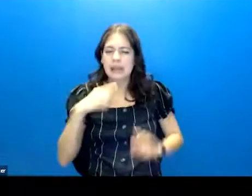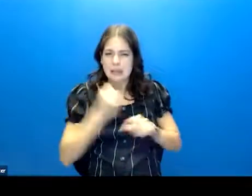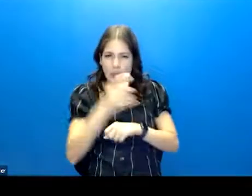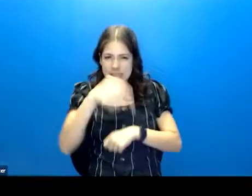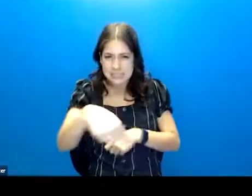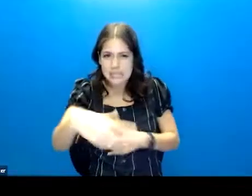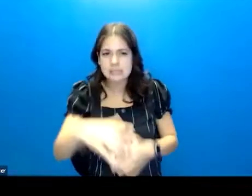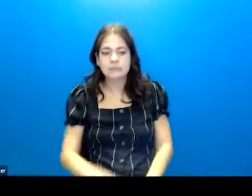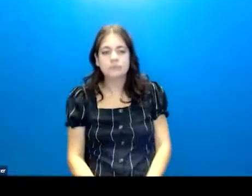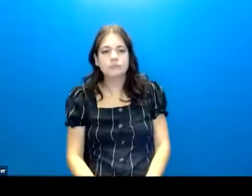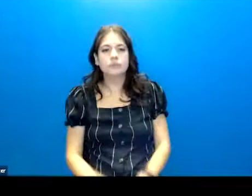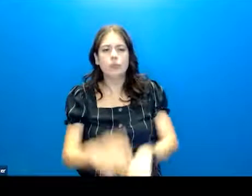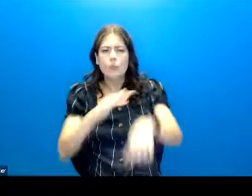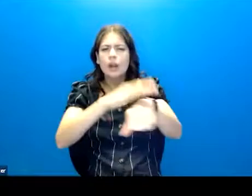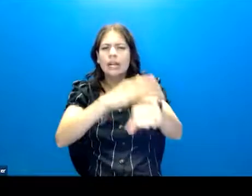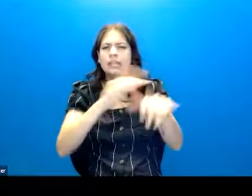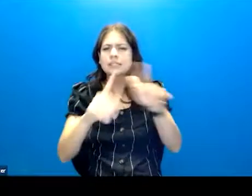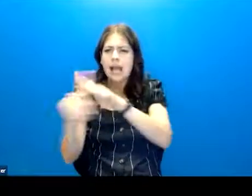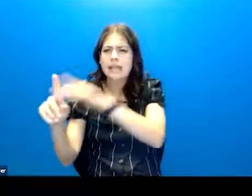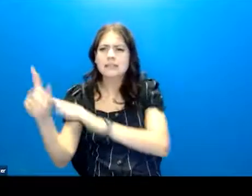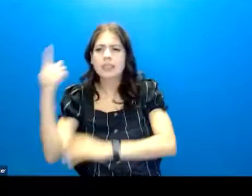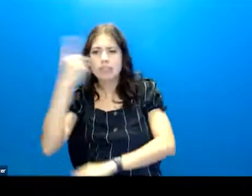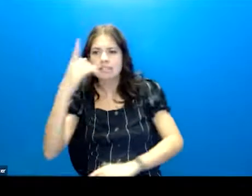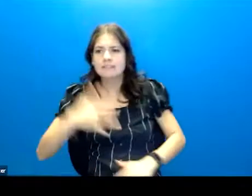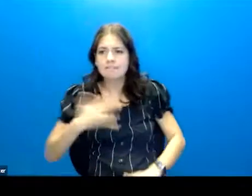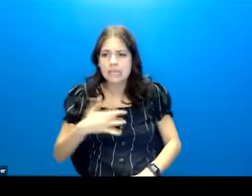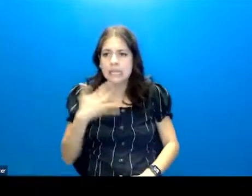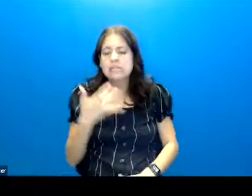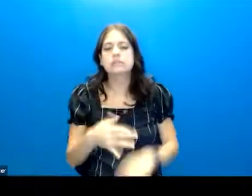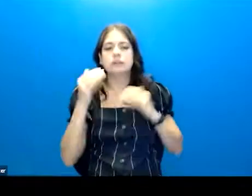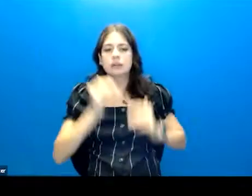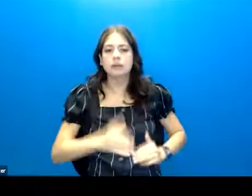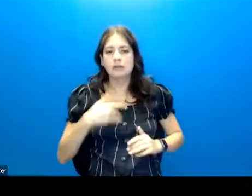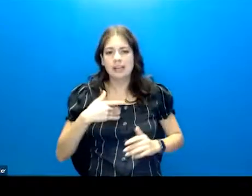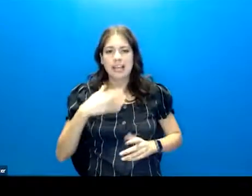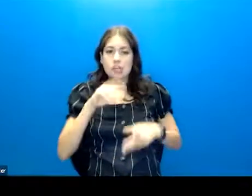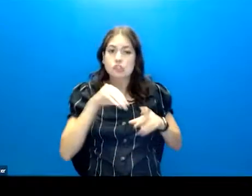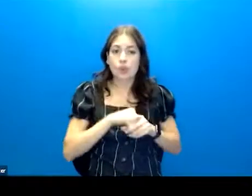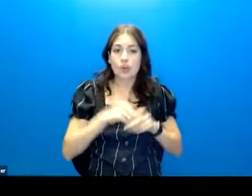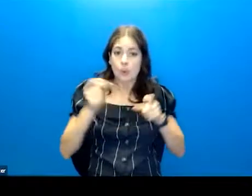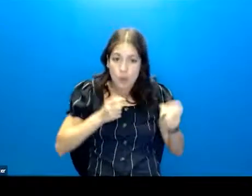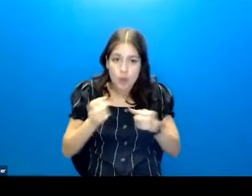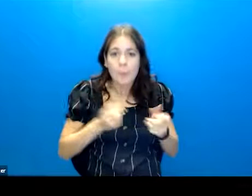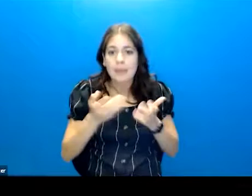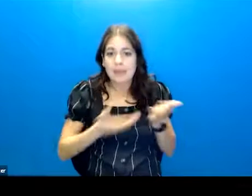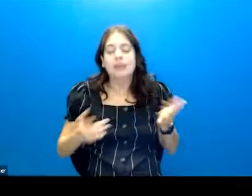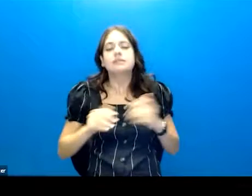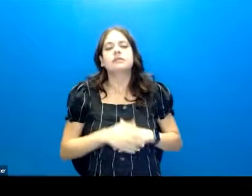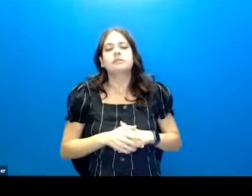as an option? What are the thoughts, feelings, and other warning signs? What are some internal coping strategies?